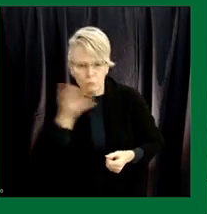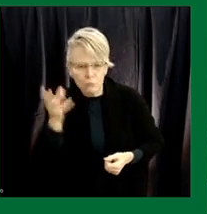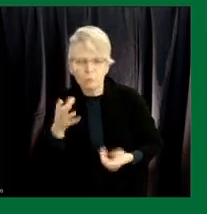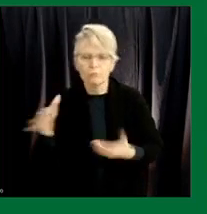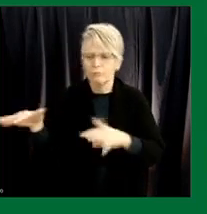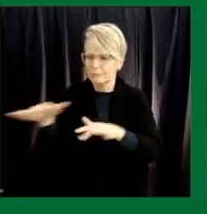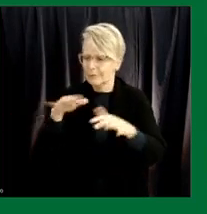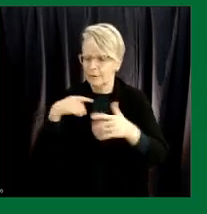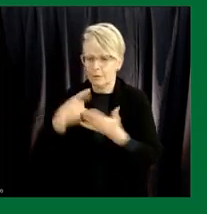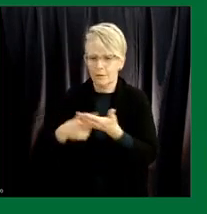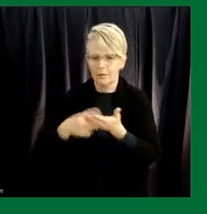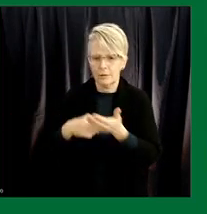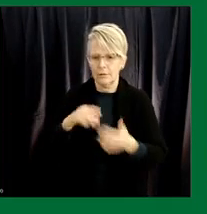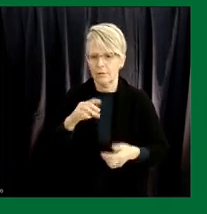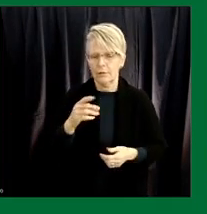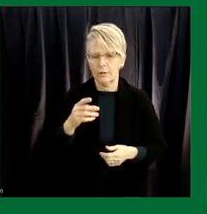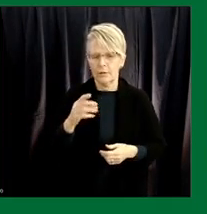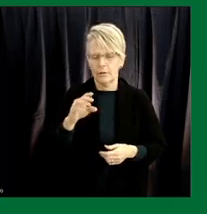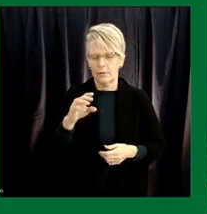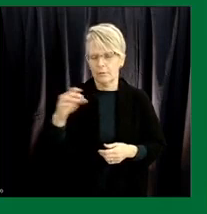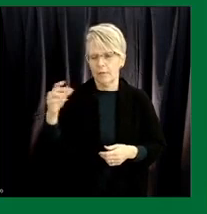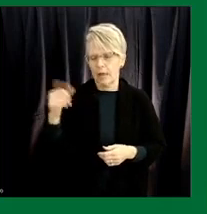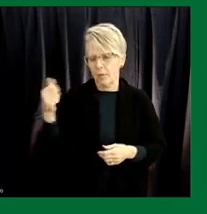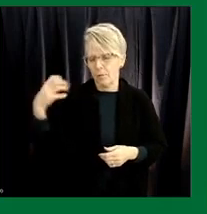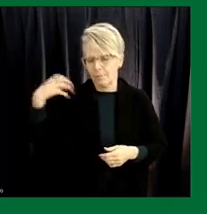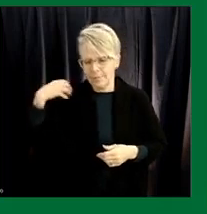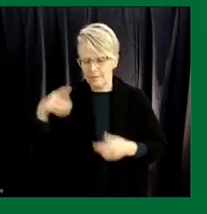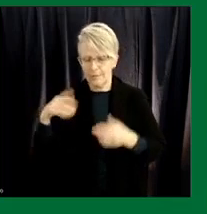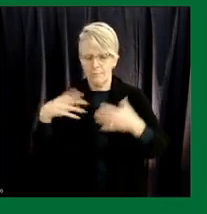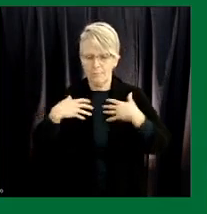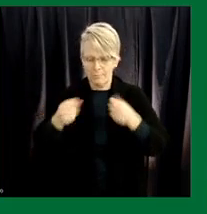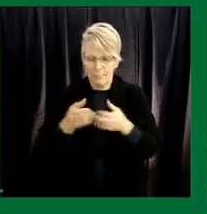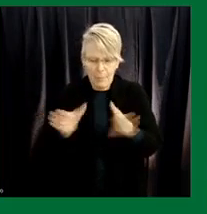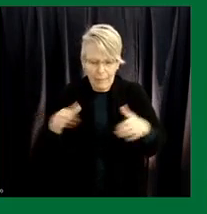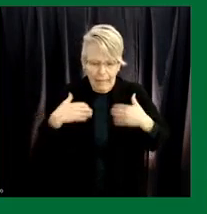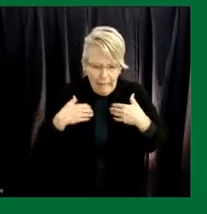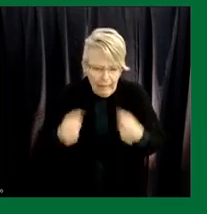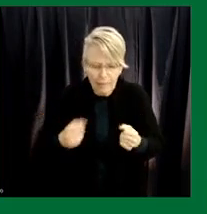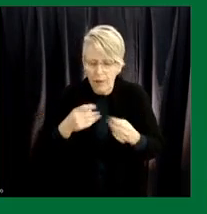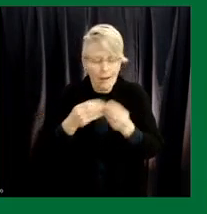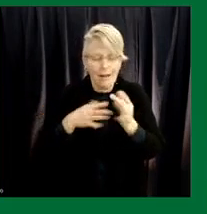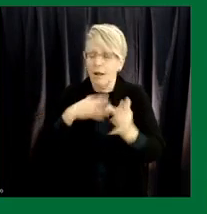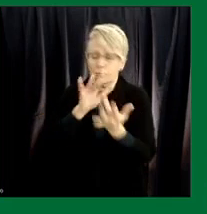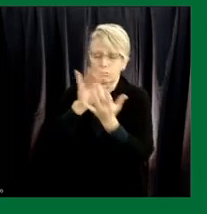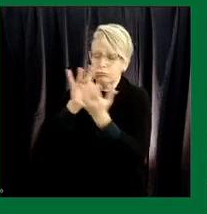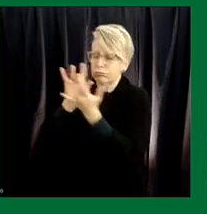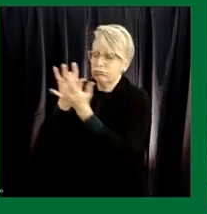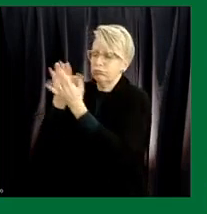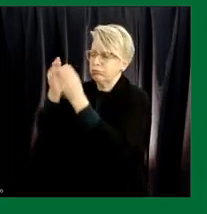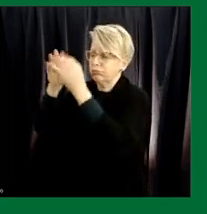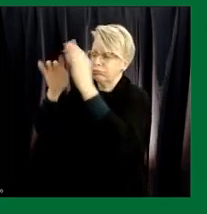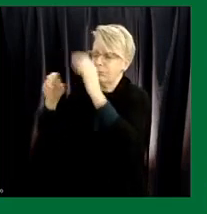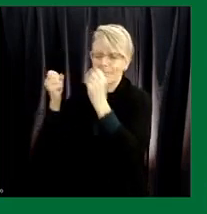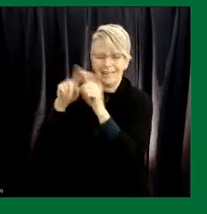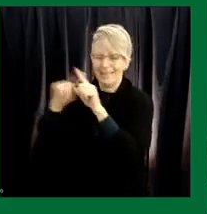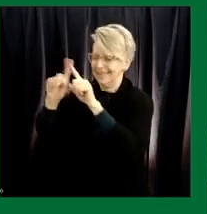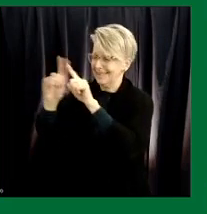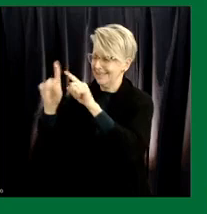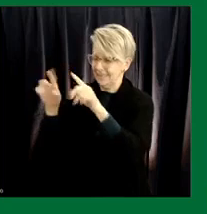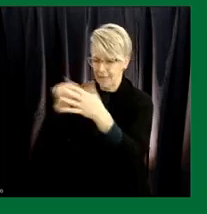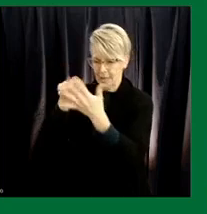minister karen mandal public health agency nrc so you can see we we really spoke to all the the relevant